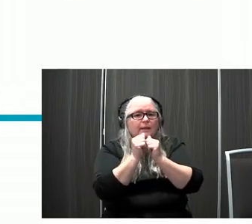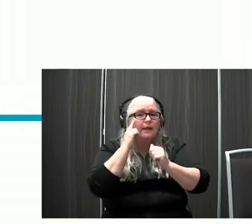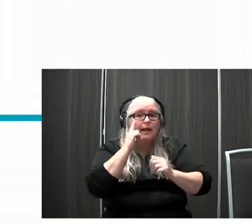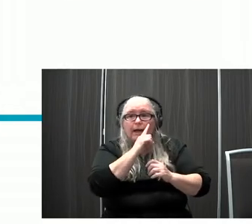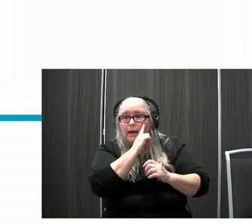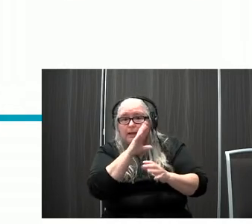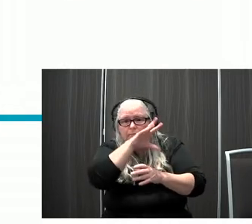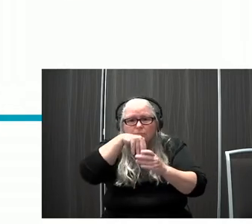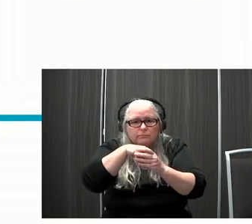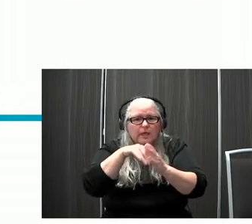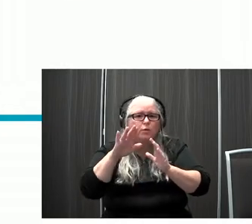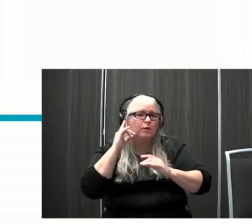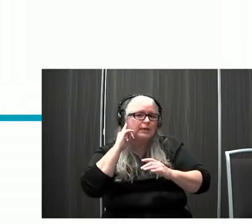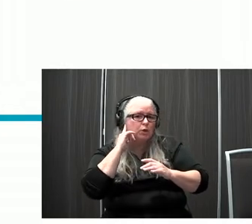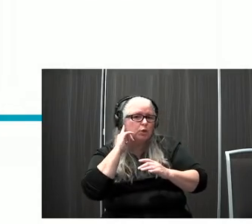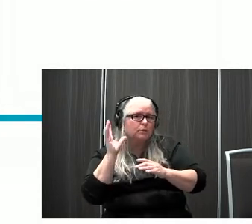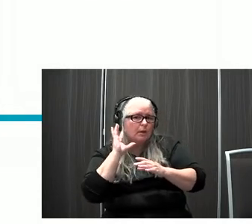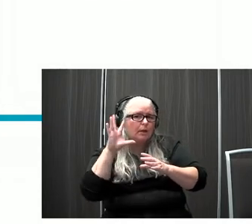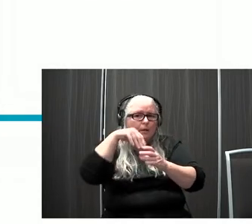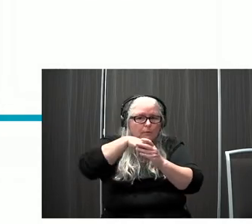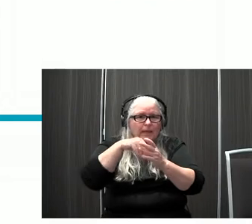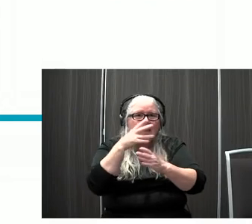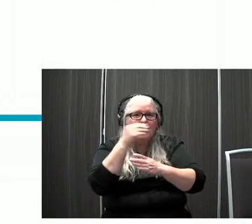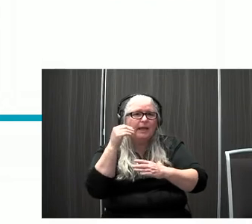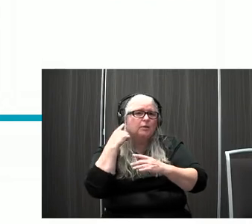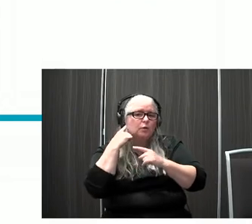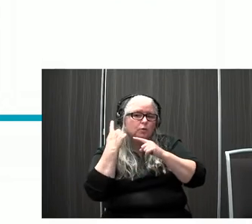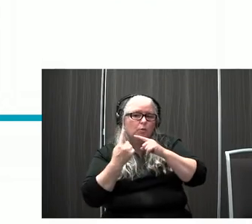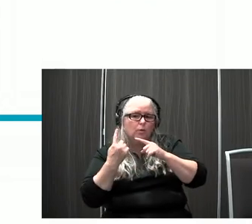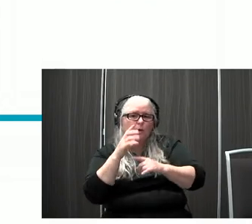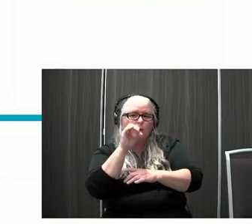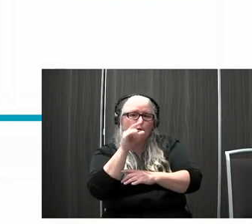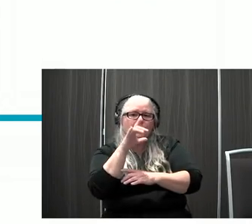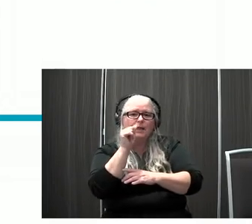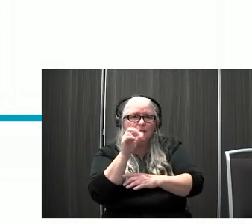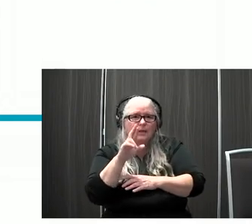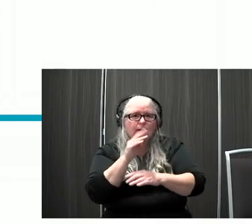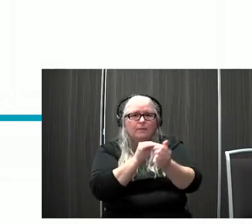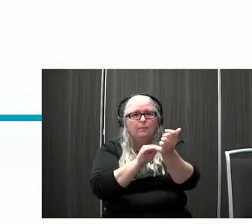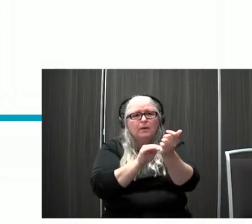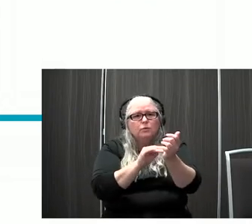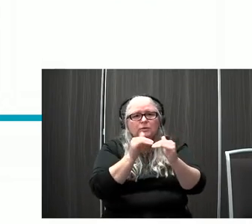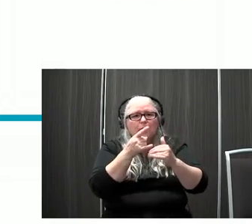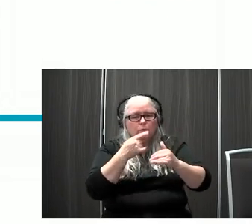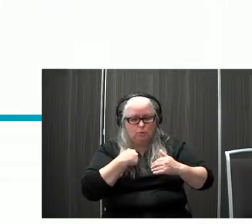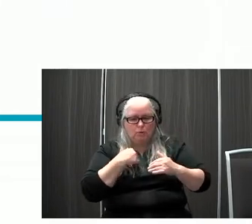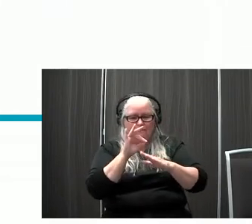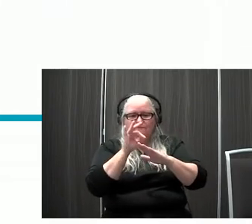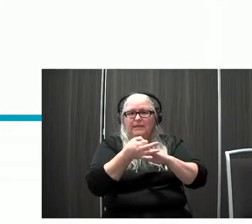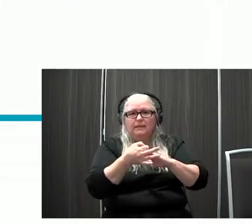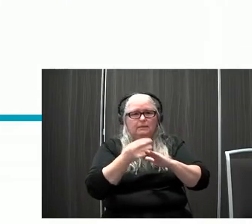ears bring in, and then the proprioceptors. So for example, the muscles and how your feet feel the world.